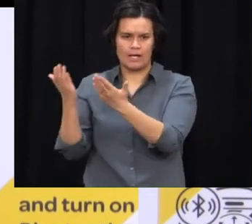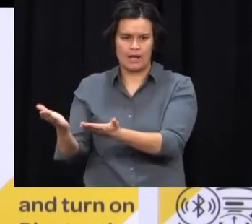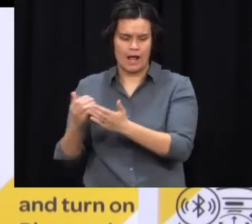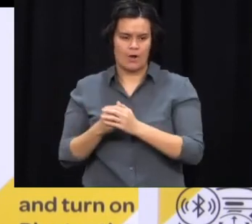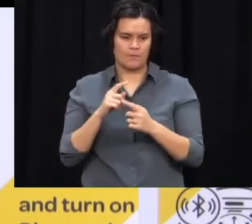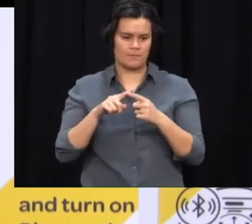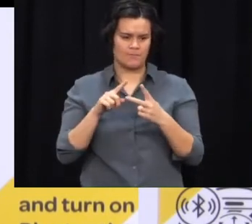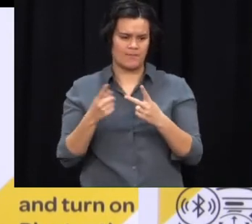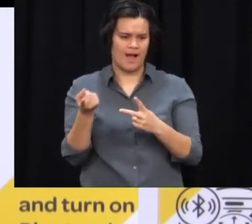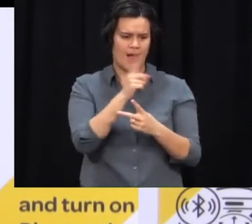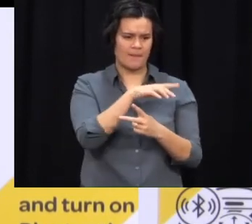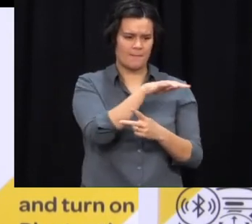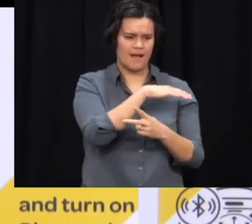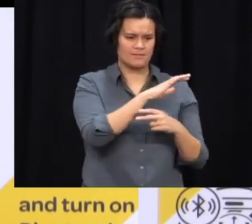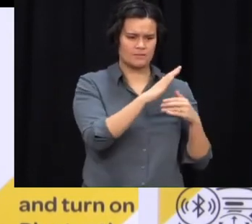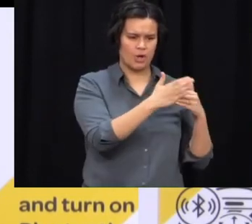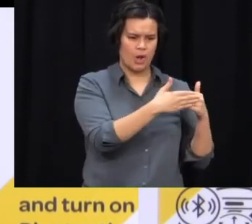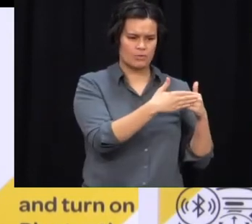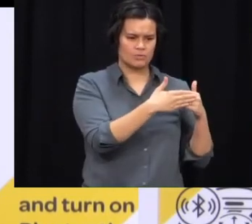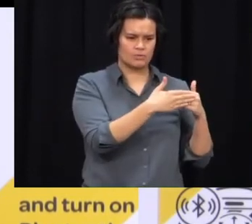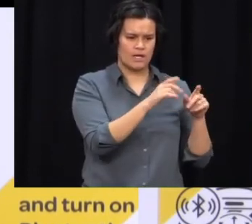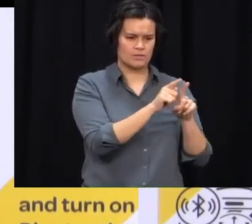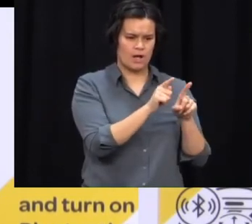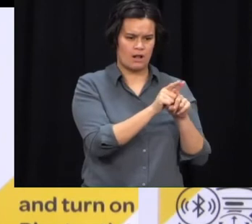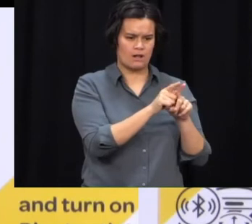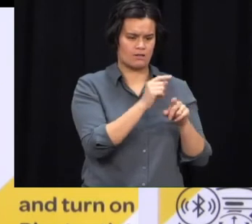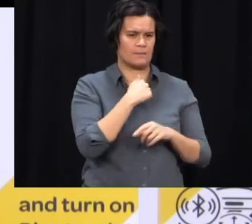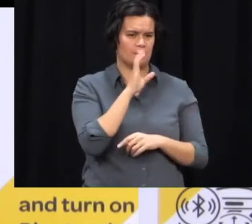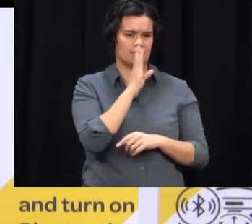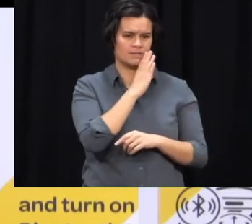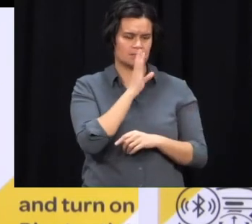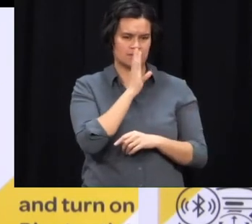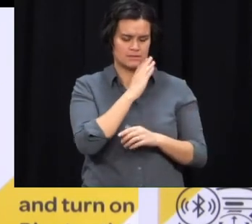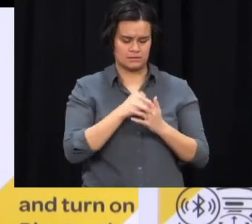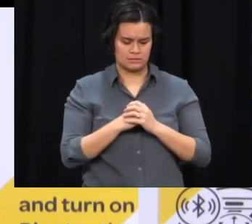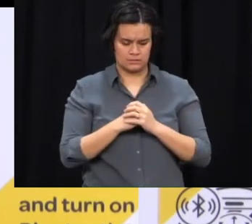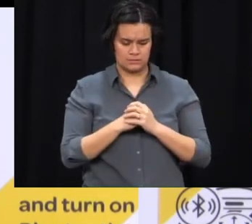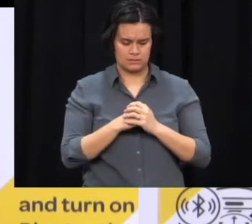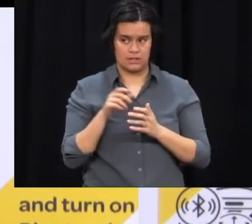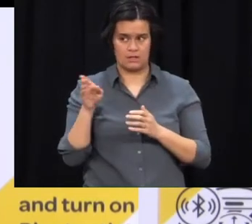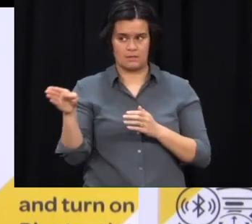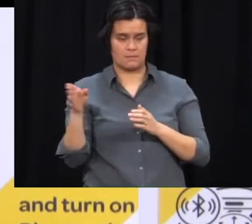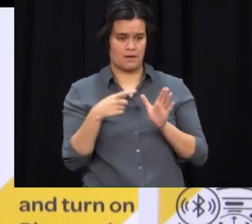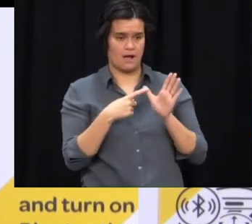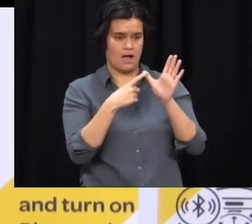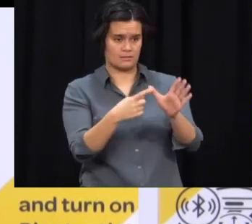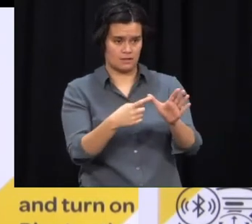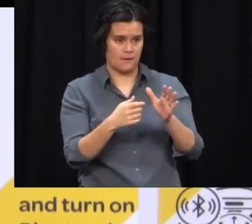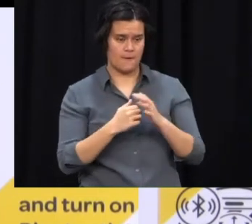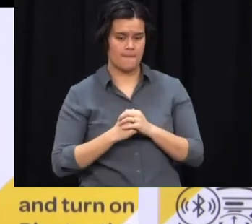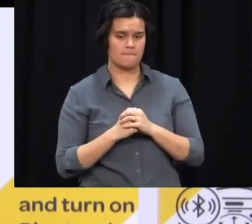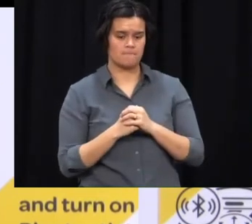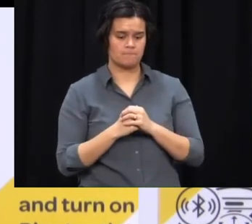there any plans for that perhaps when the rollout reaches the whole population to do two in one? In answer to the second part of the question, no, not at this point because we are